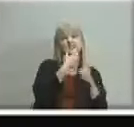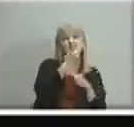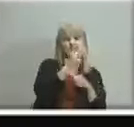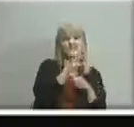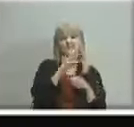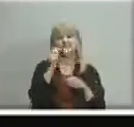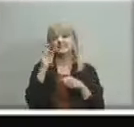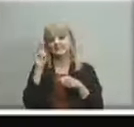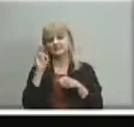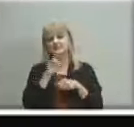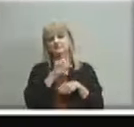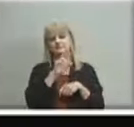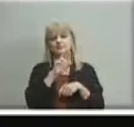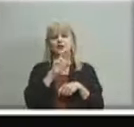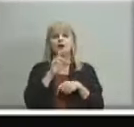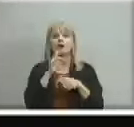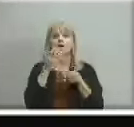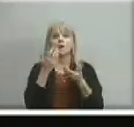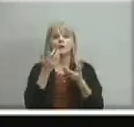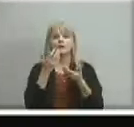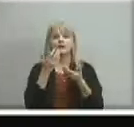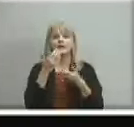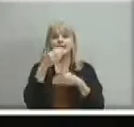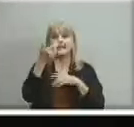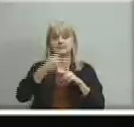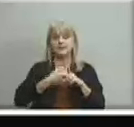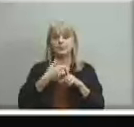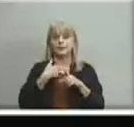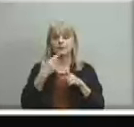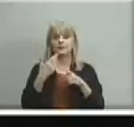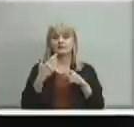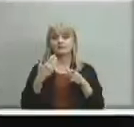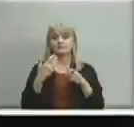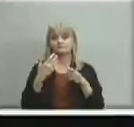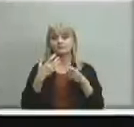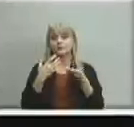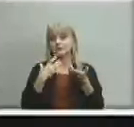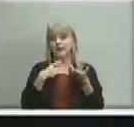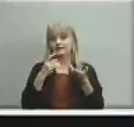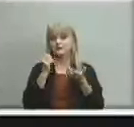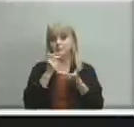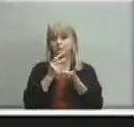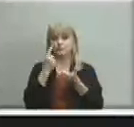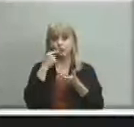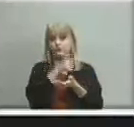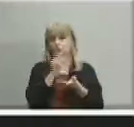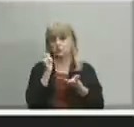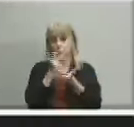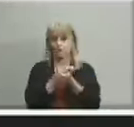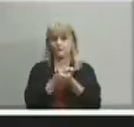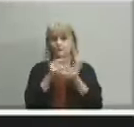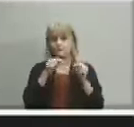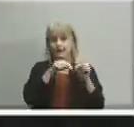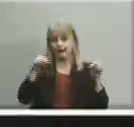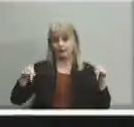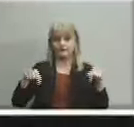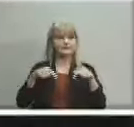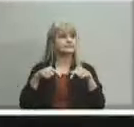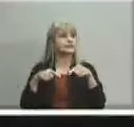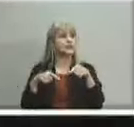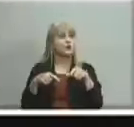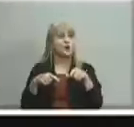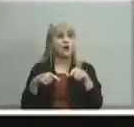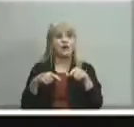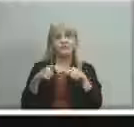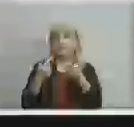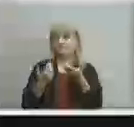to move forward on having the boundaries these proposed boundaries approved in the meetings in the spring we didn't